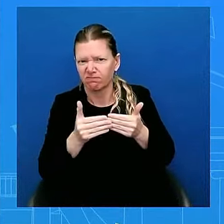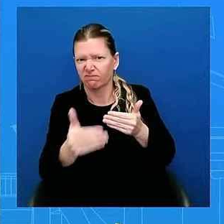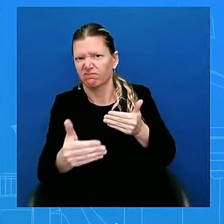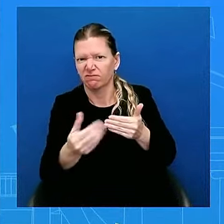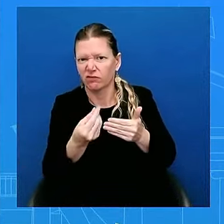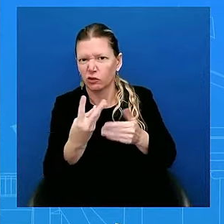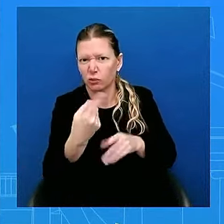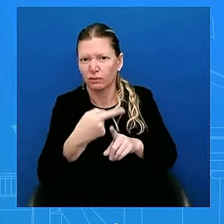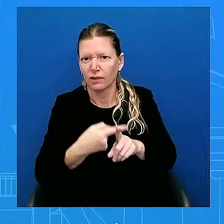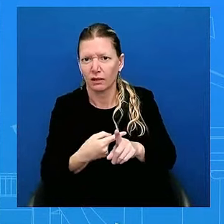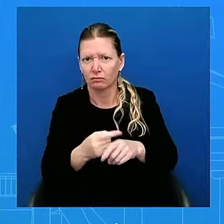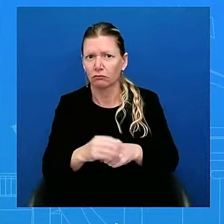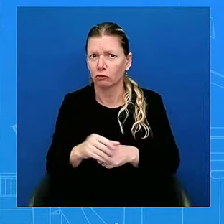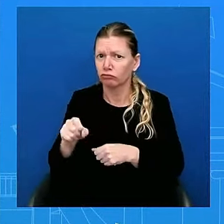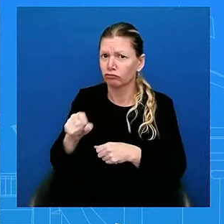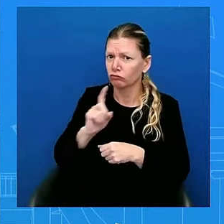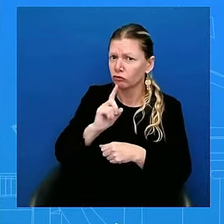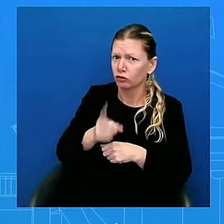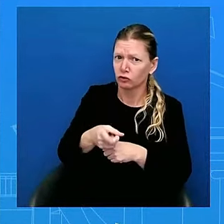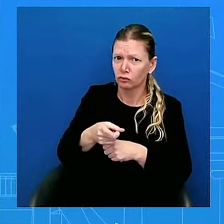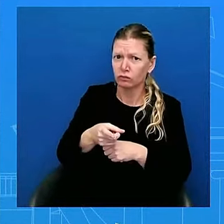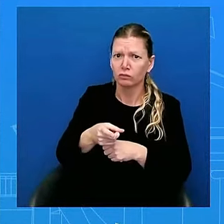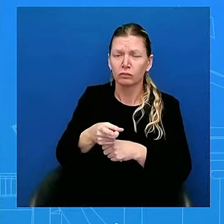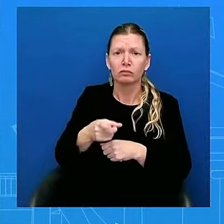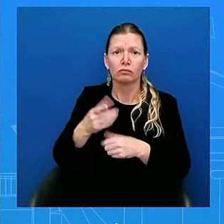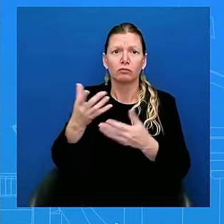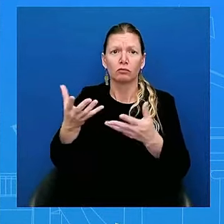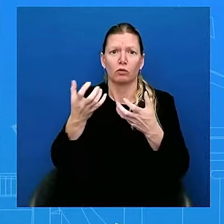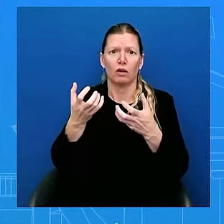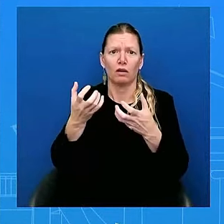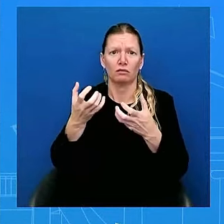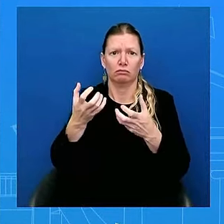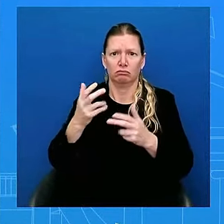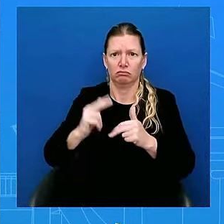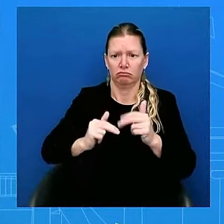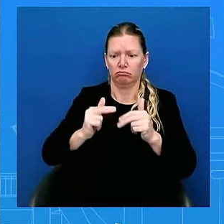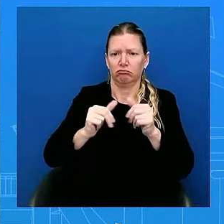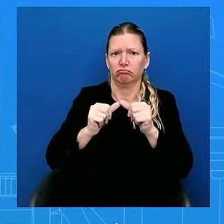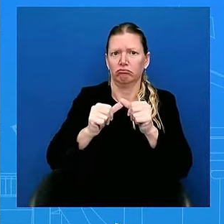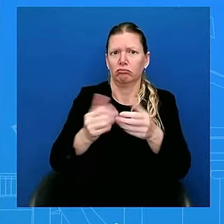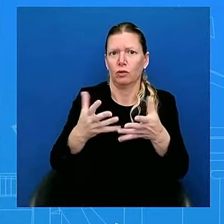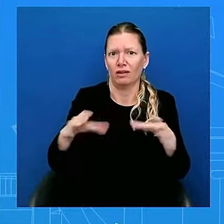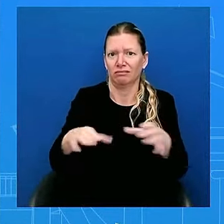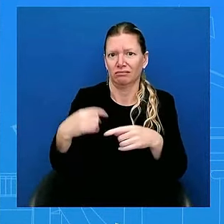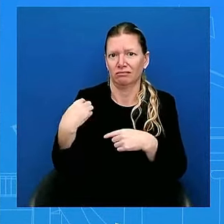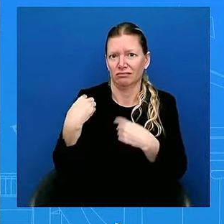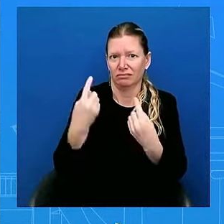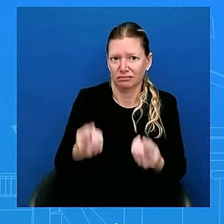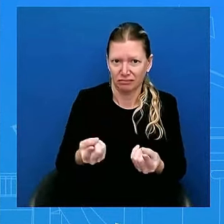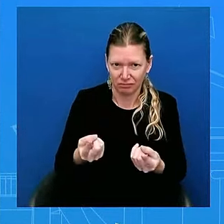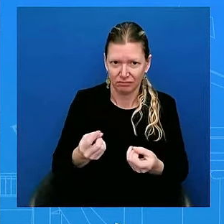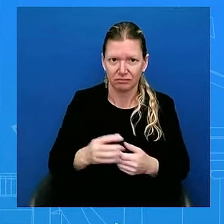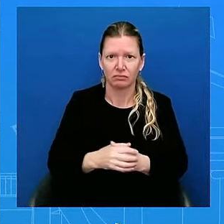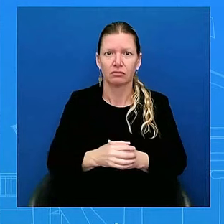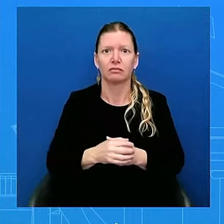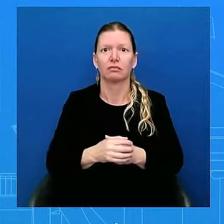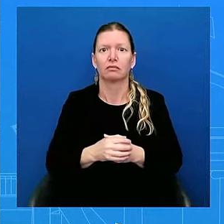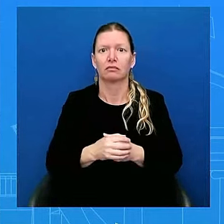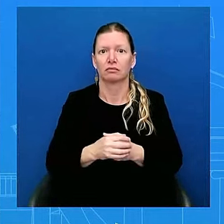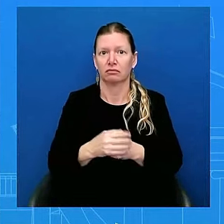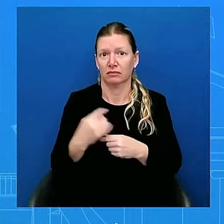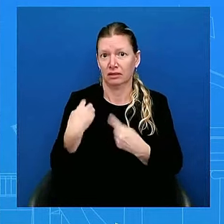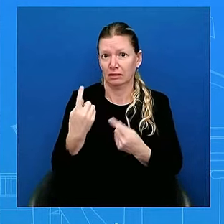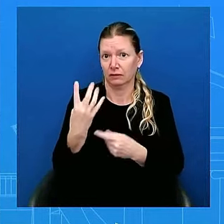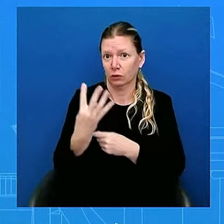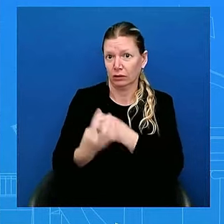able to do. You heard me say this has been certainly what he's been able to accomplish in the four years in this first term